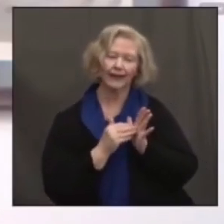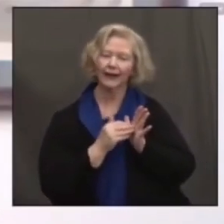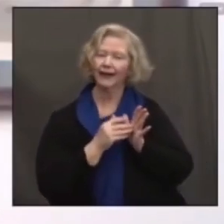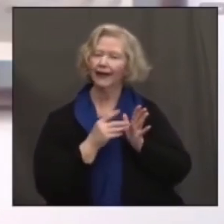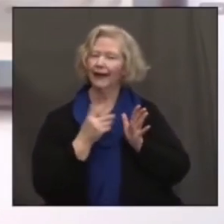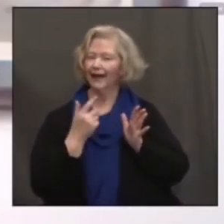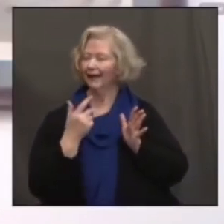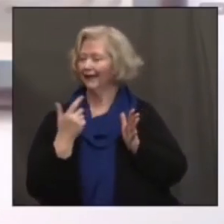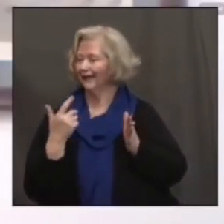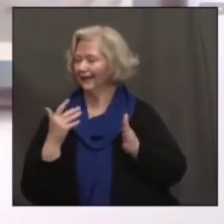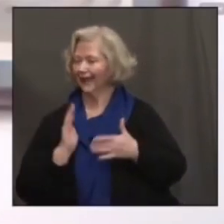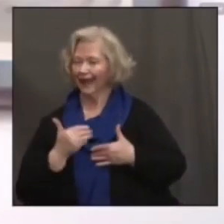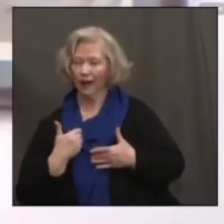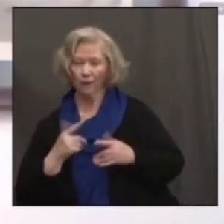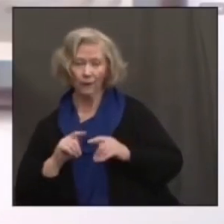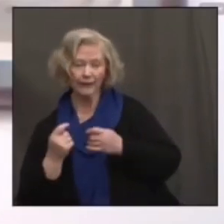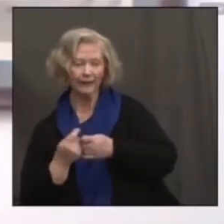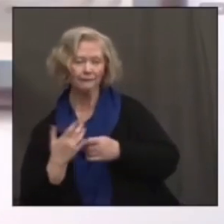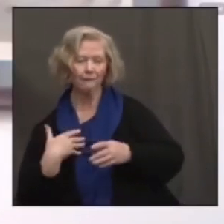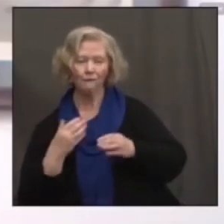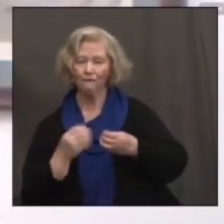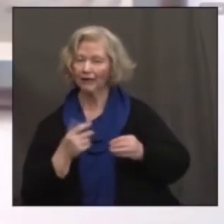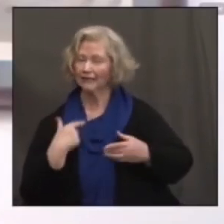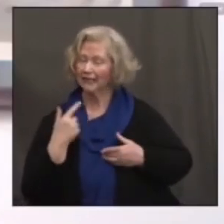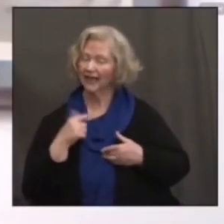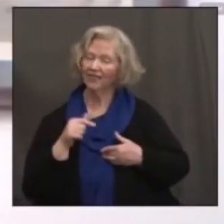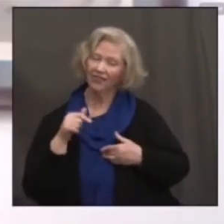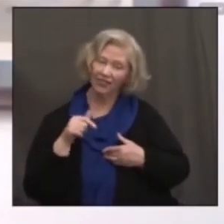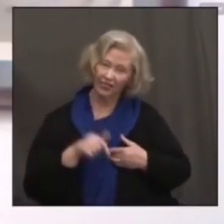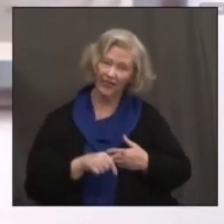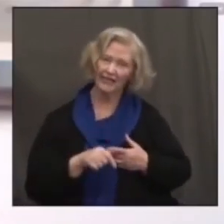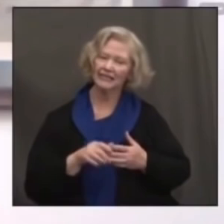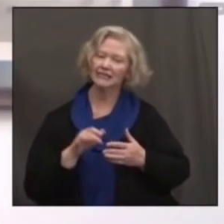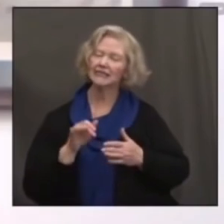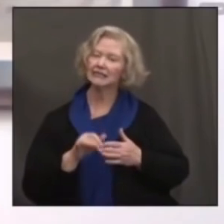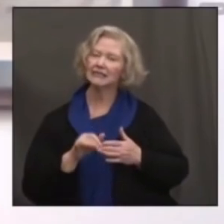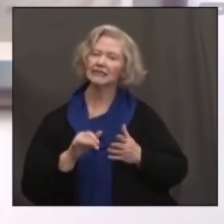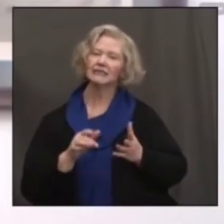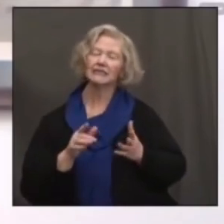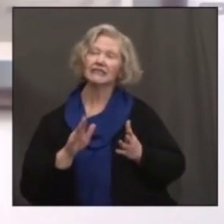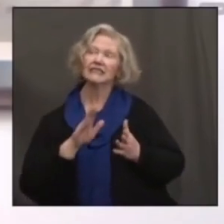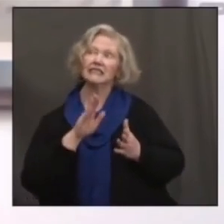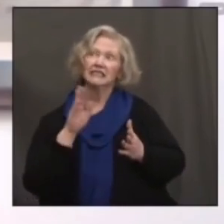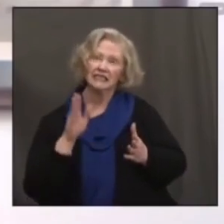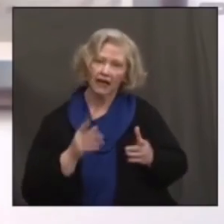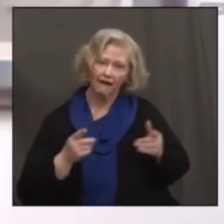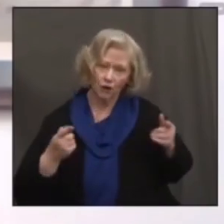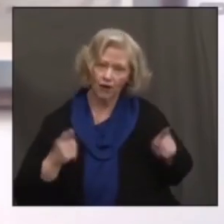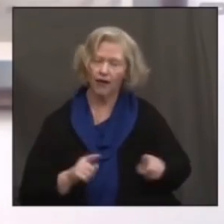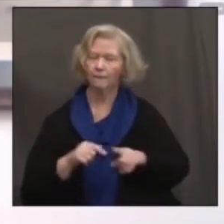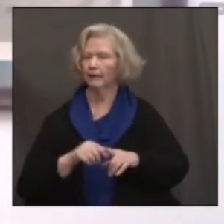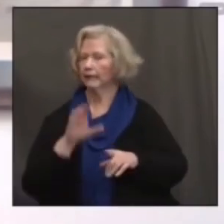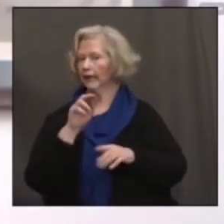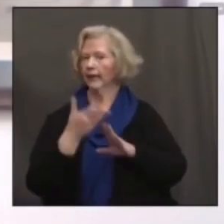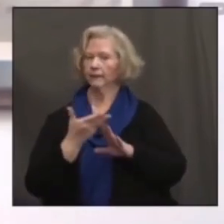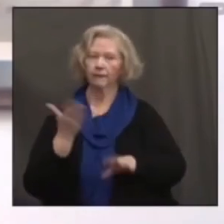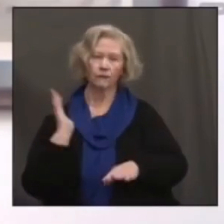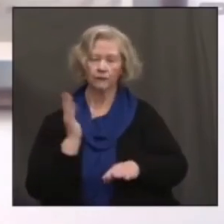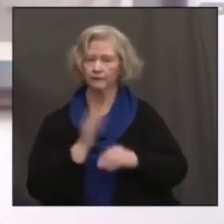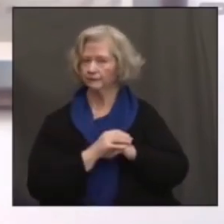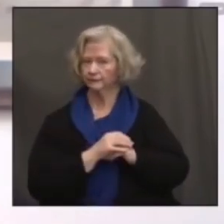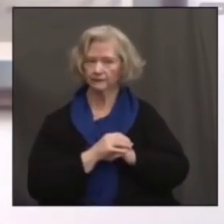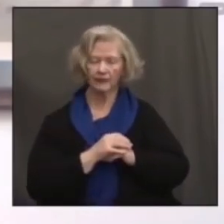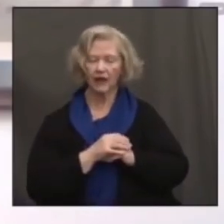this around in our office and to our team. This is something that's not only transformational, it's not been done ever by the state of Connecticut. Just the